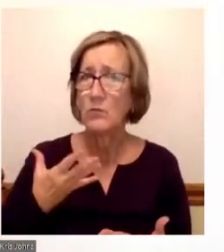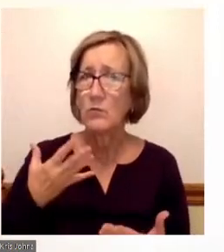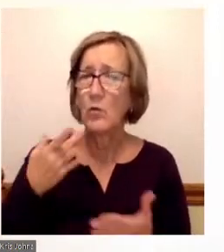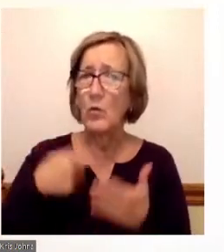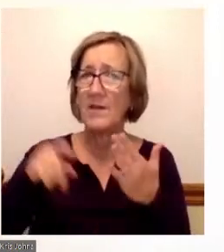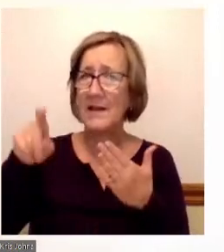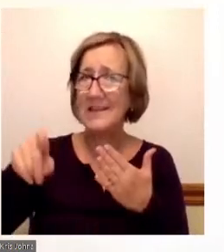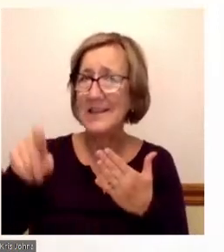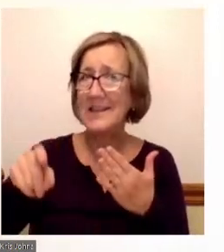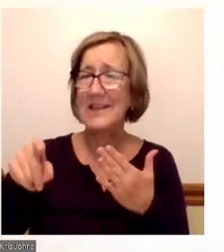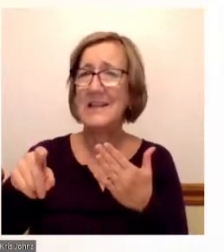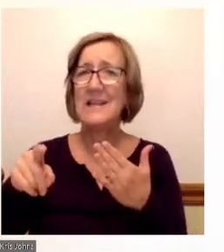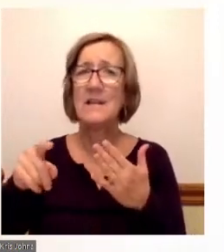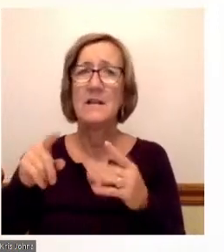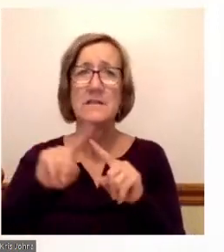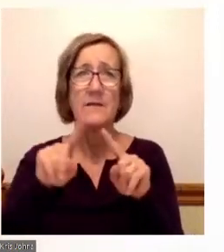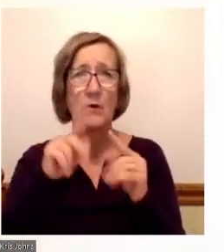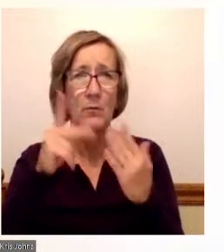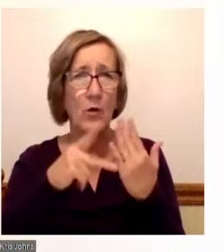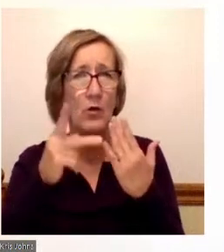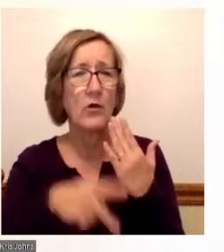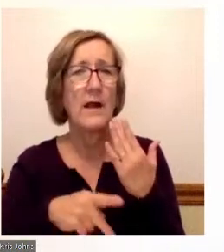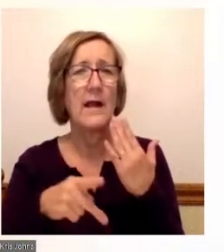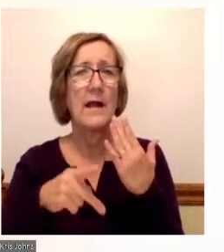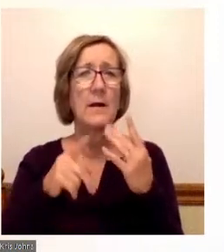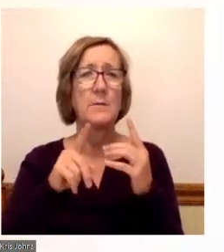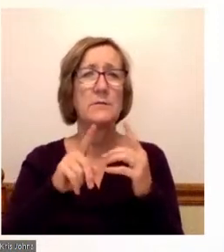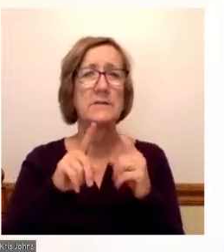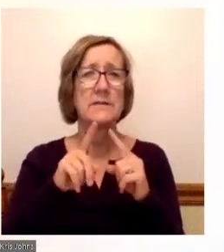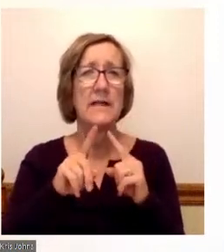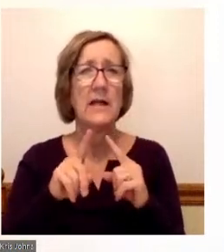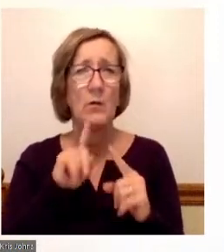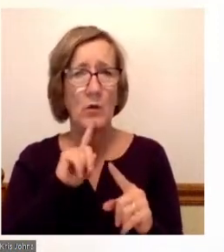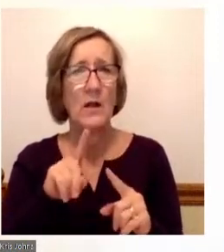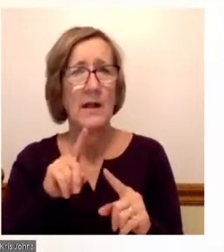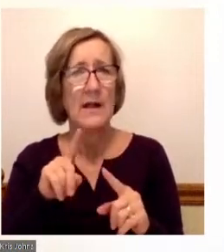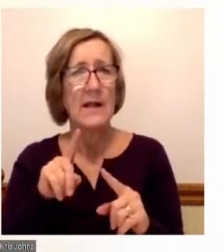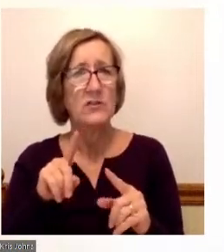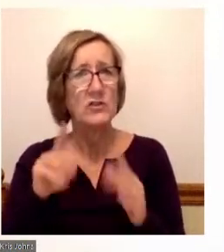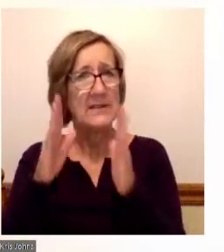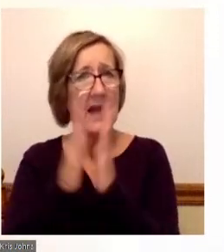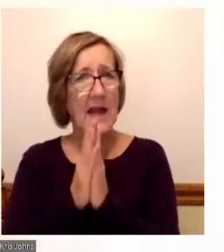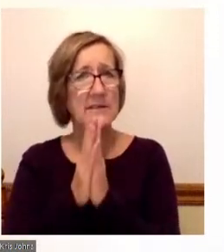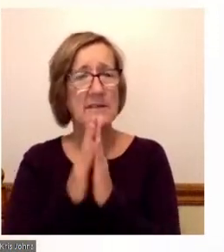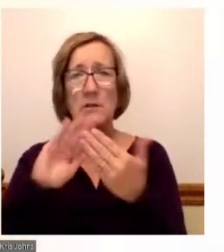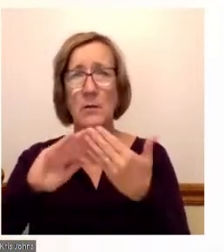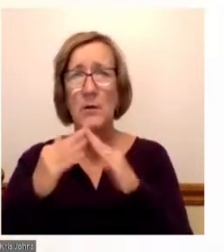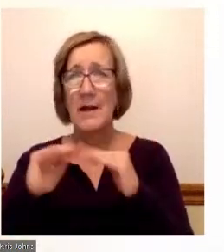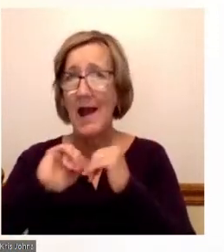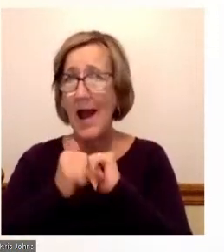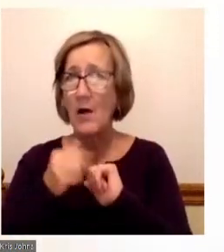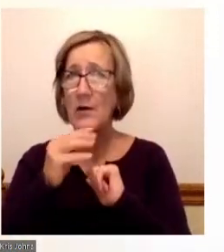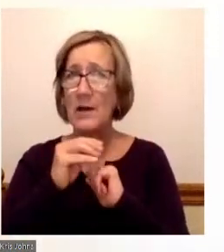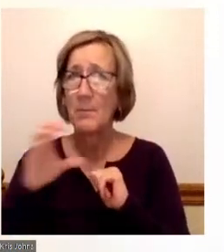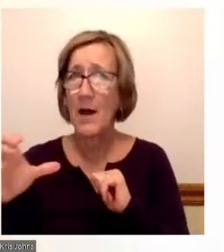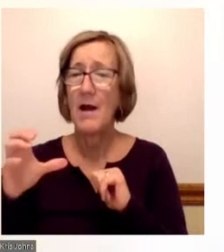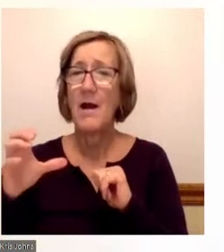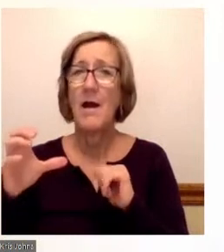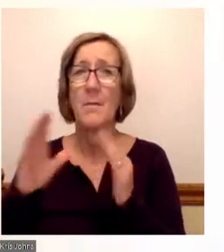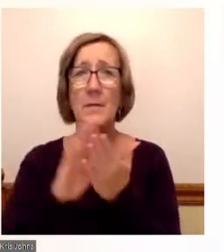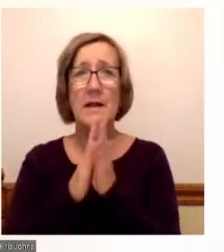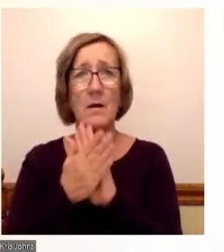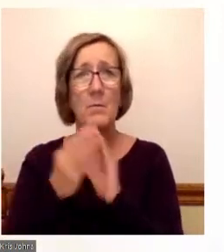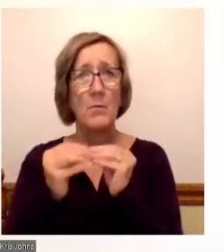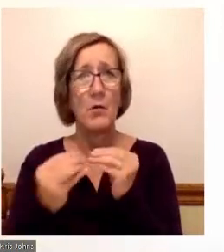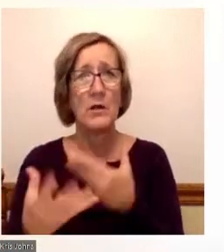they want to see in terms of programming and on these policies. And I think ultimately, it's just asking the community, how can Mott be more inclusive? They